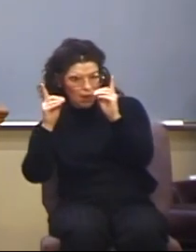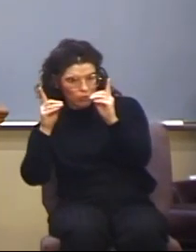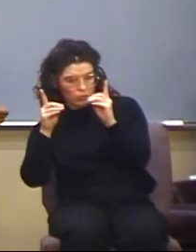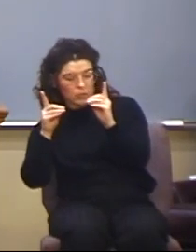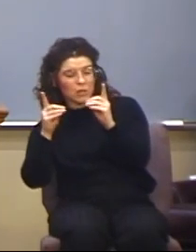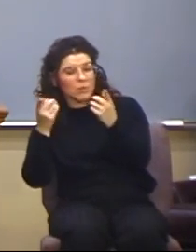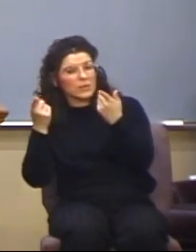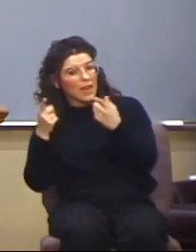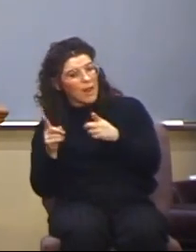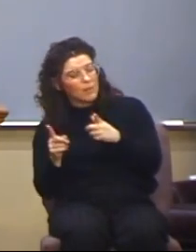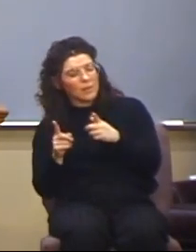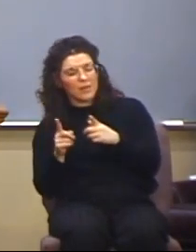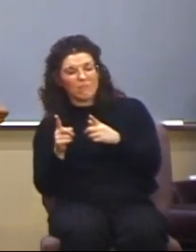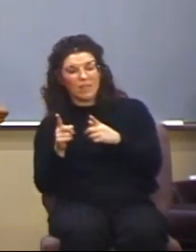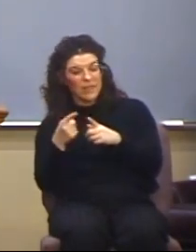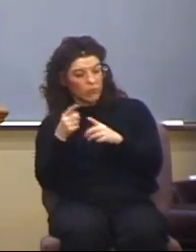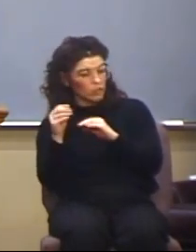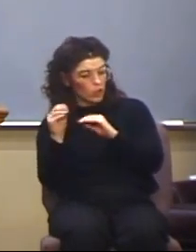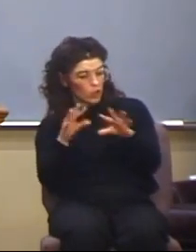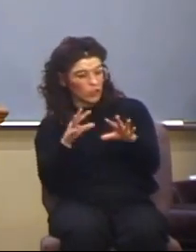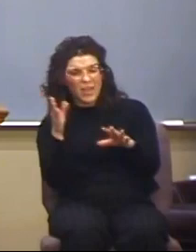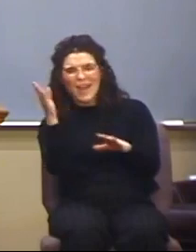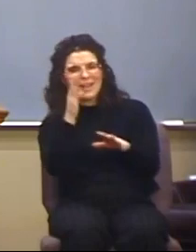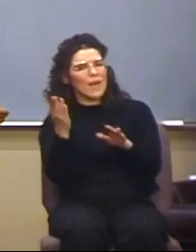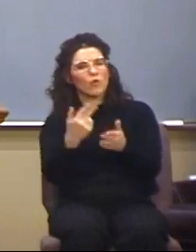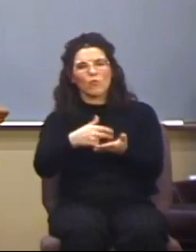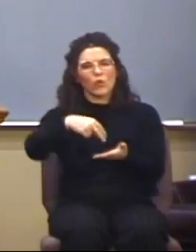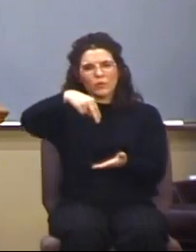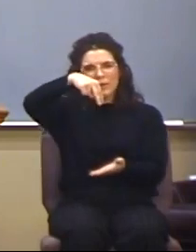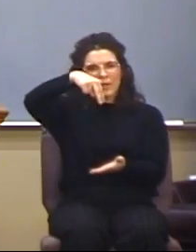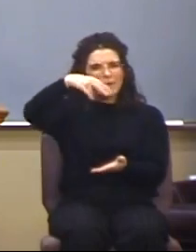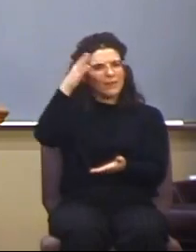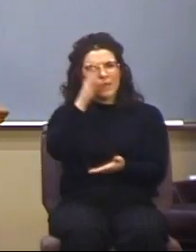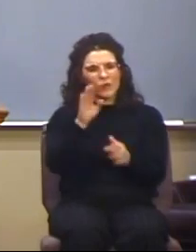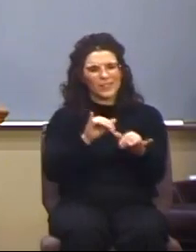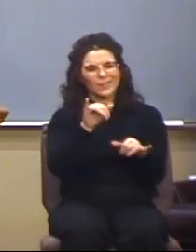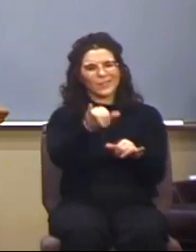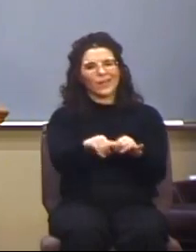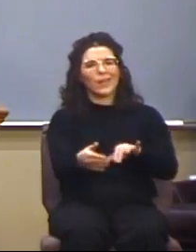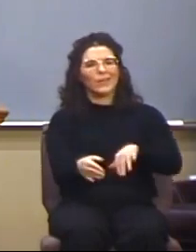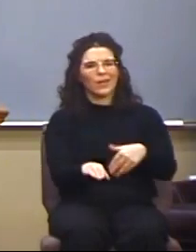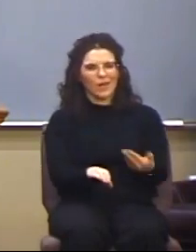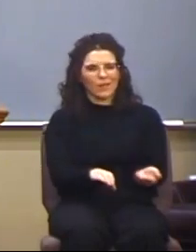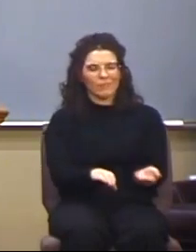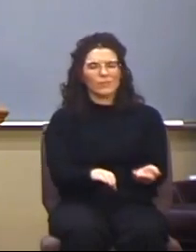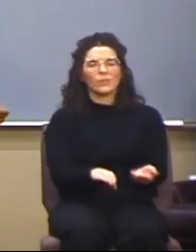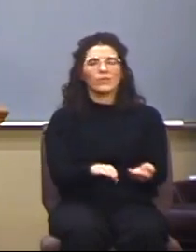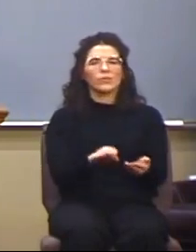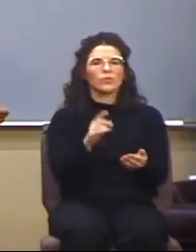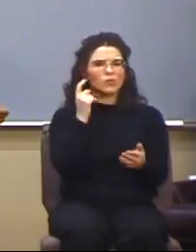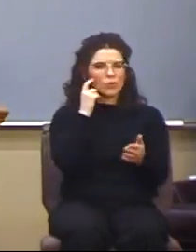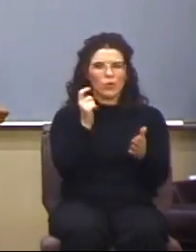dead. Go now to 1 Corinthians chapter 15 and notice what Paul is going to